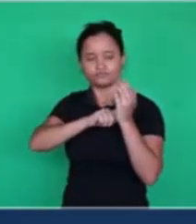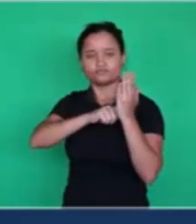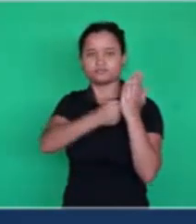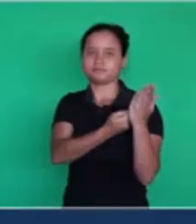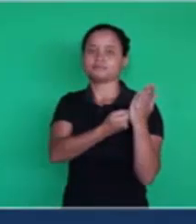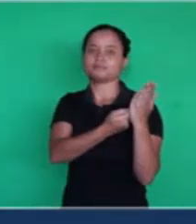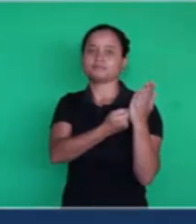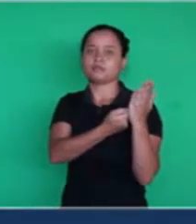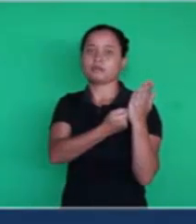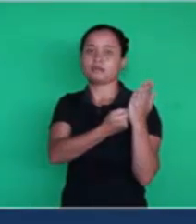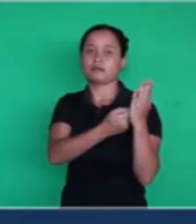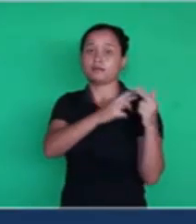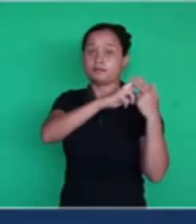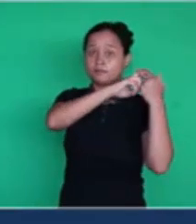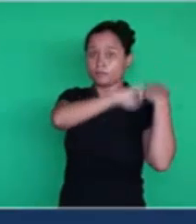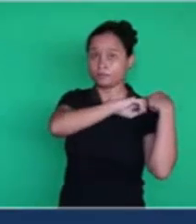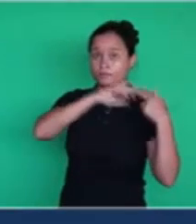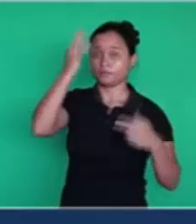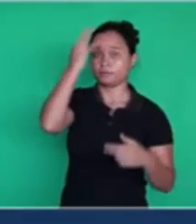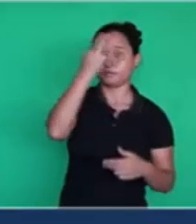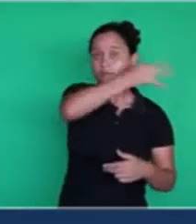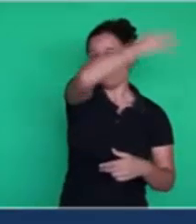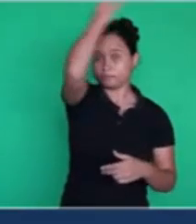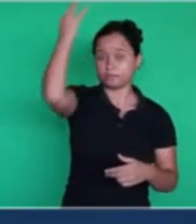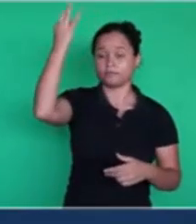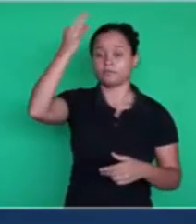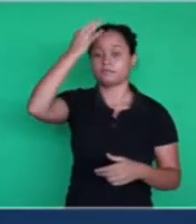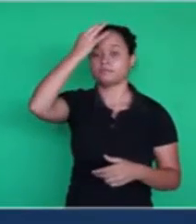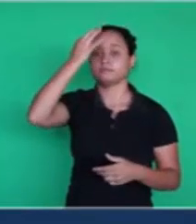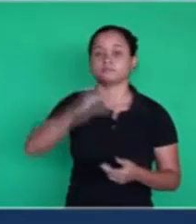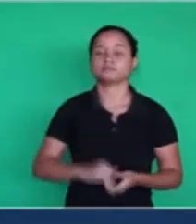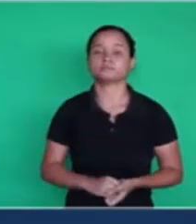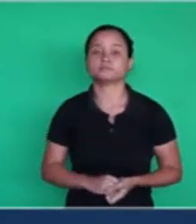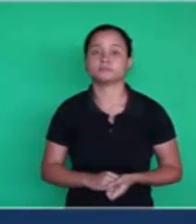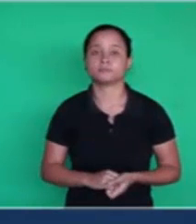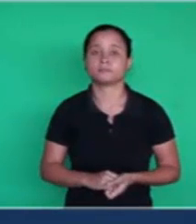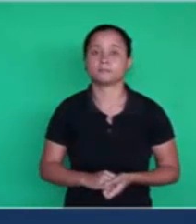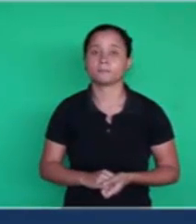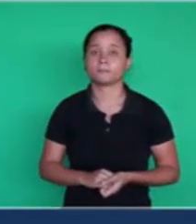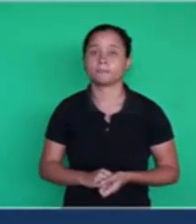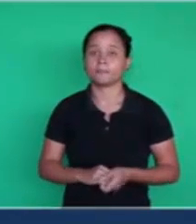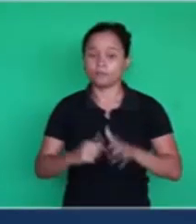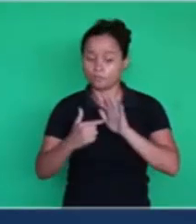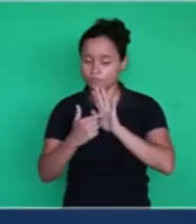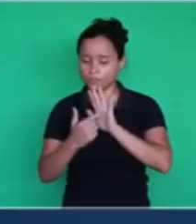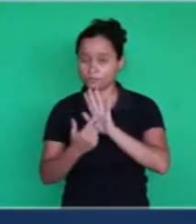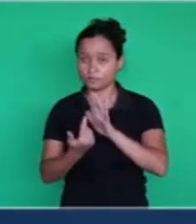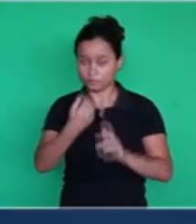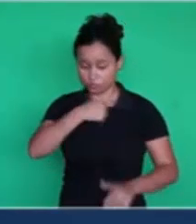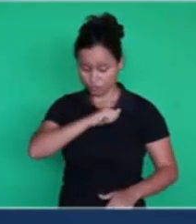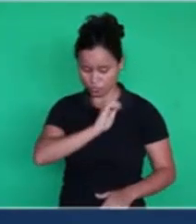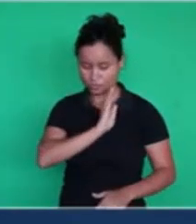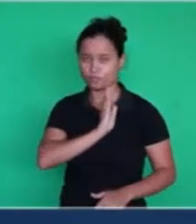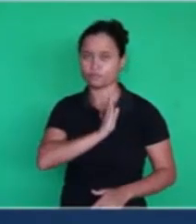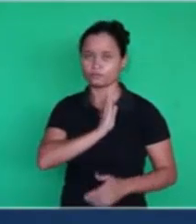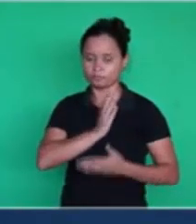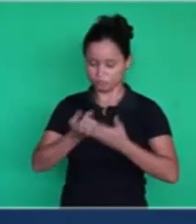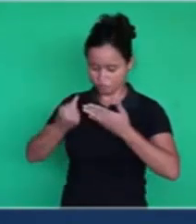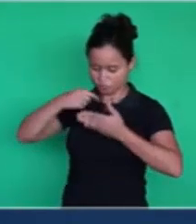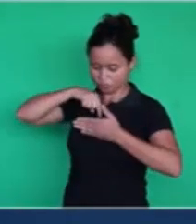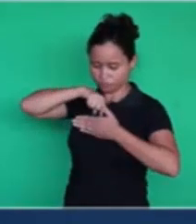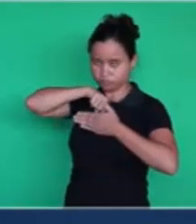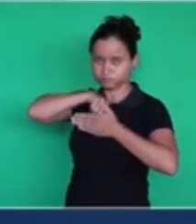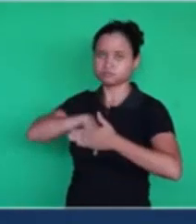mysteries, opening a way inside man. This is what's important. If the Holy